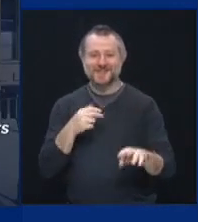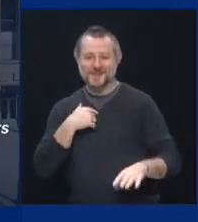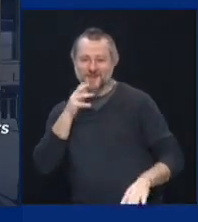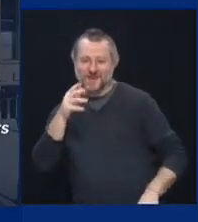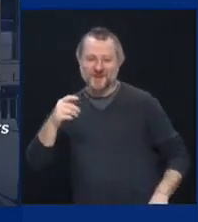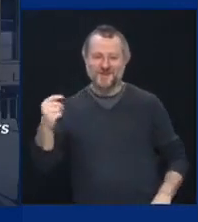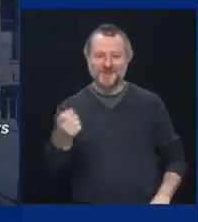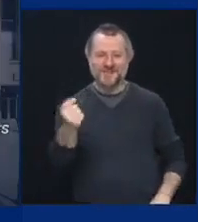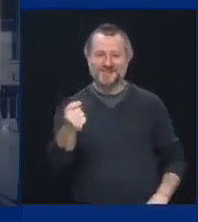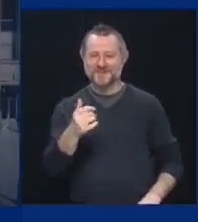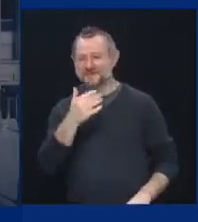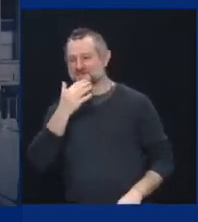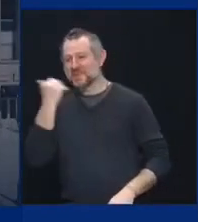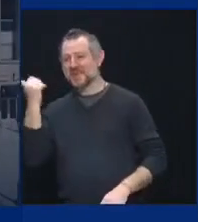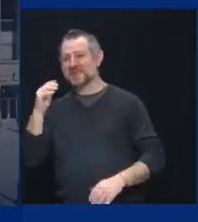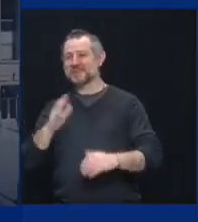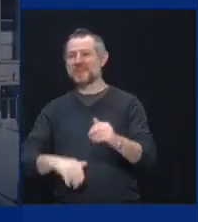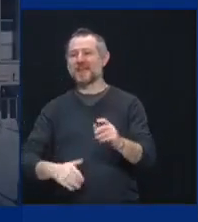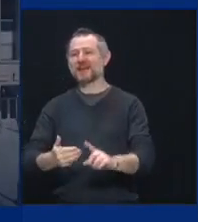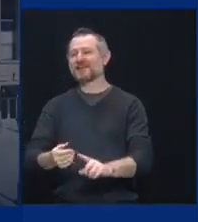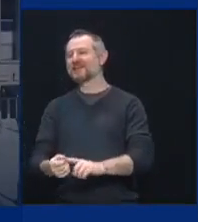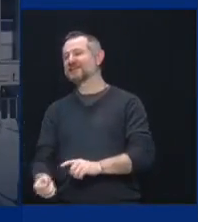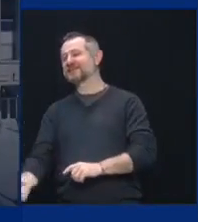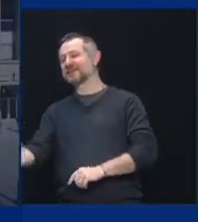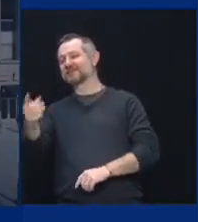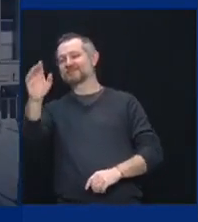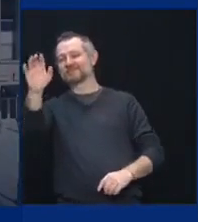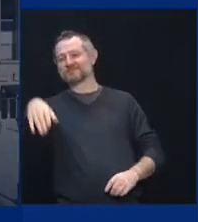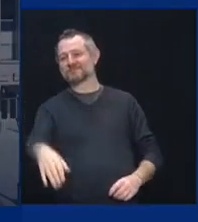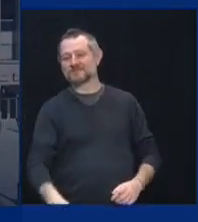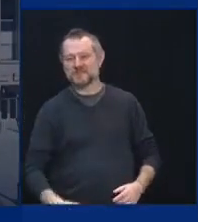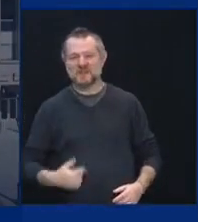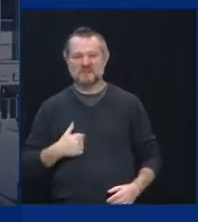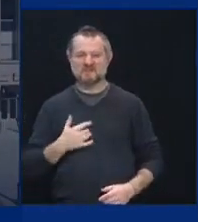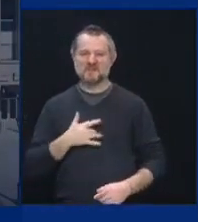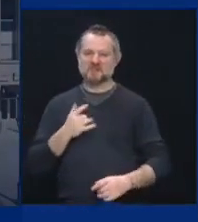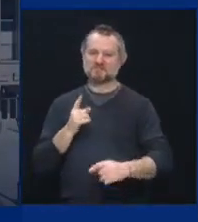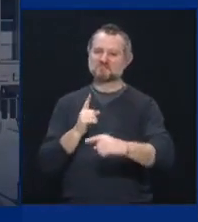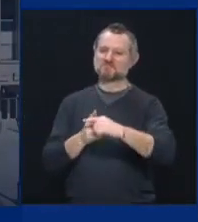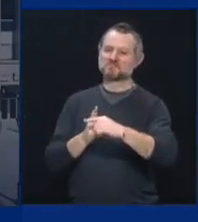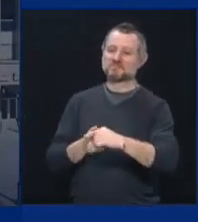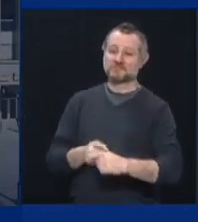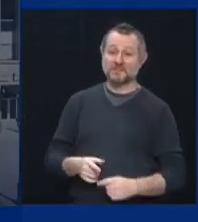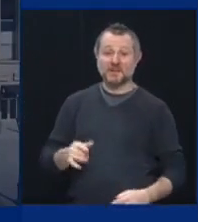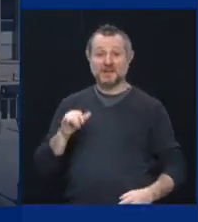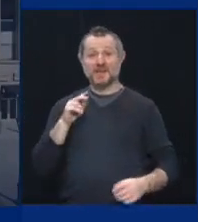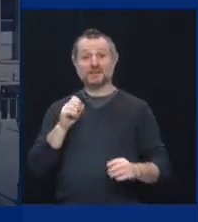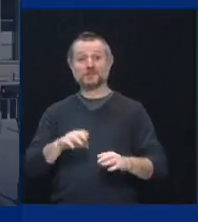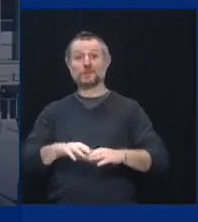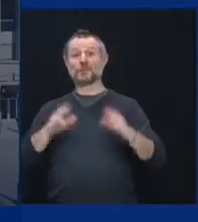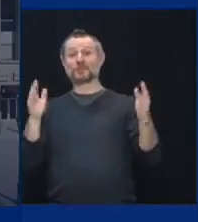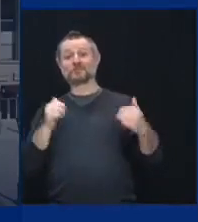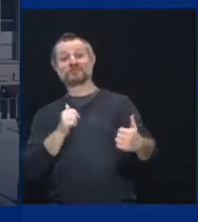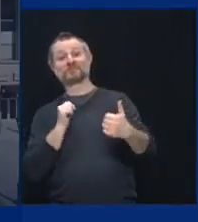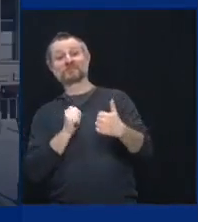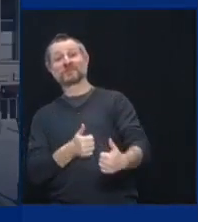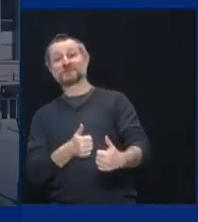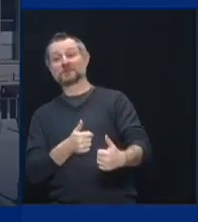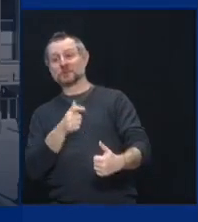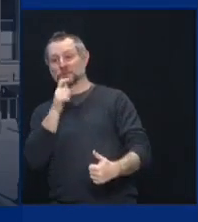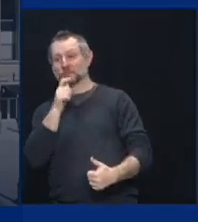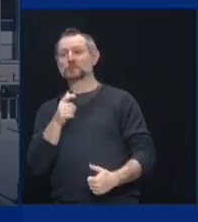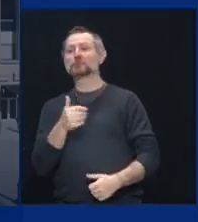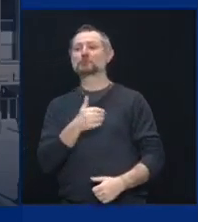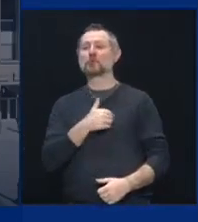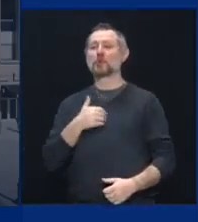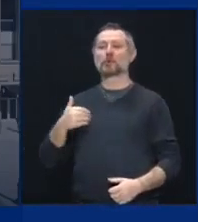than next year. So I feel great about it. The Yankees' home opener is April 1. April 8th, Mets' home